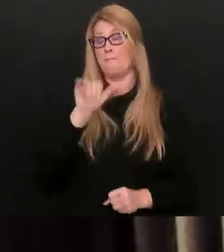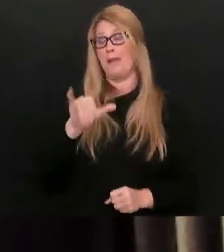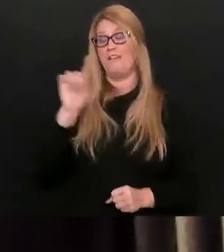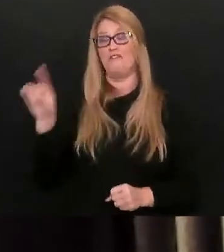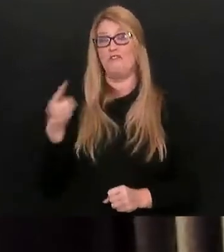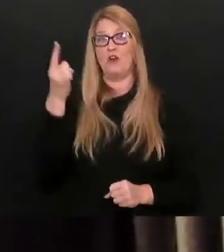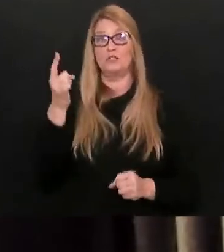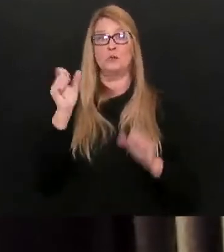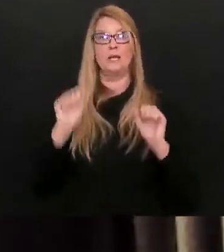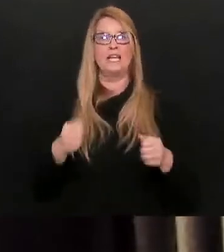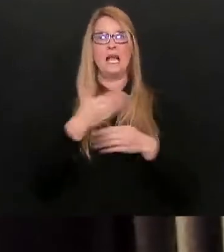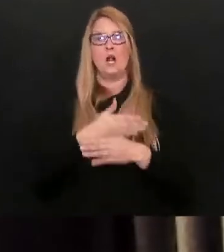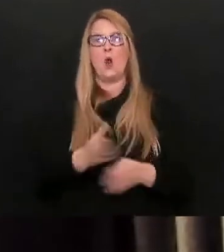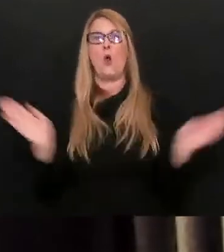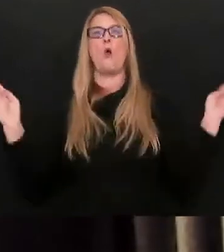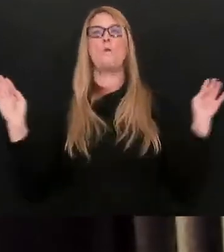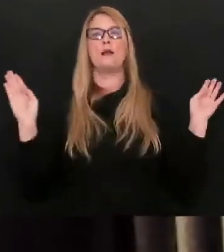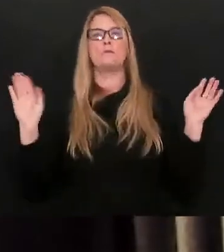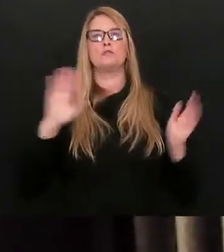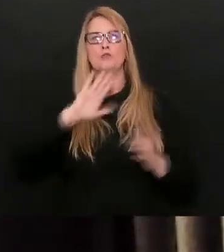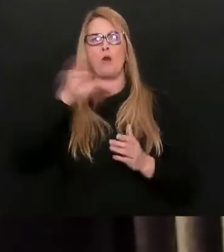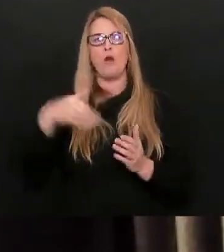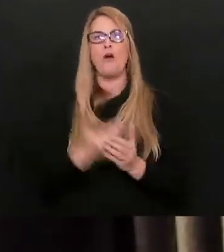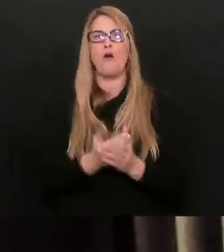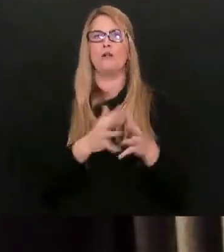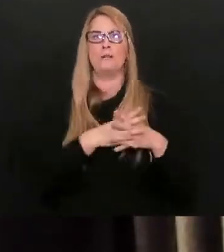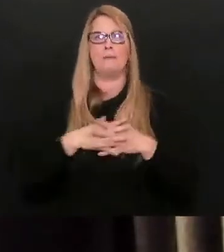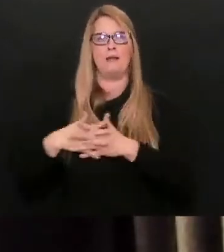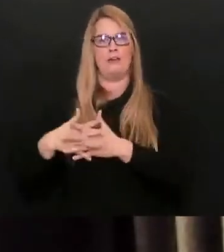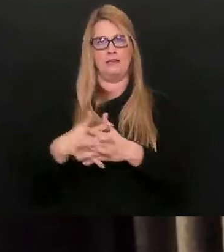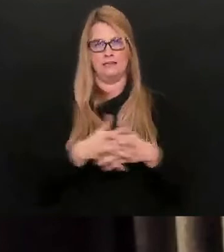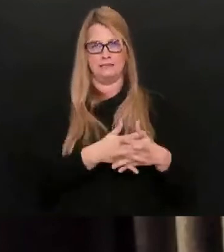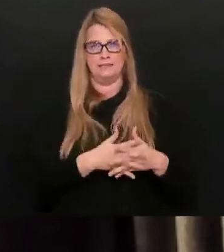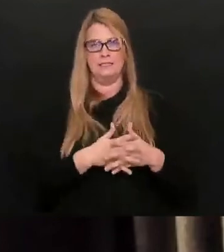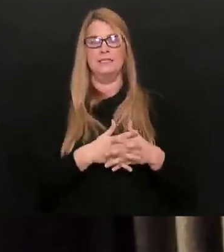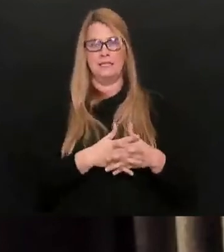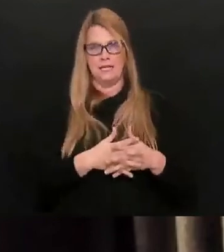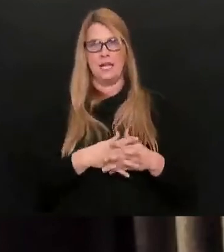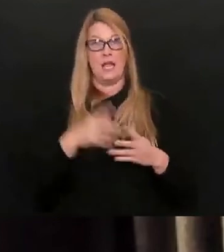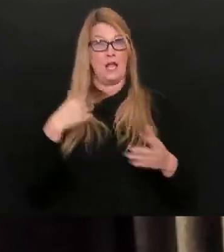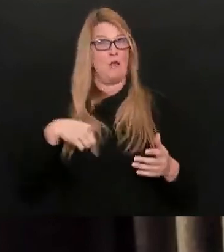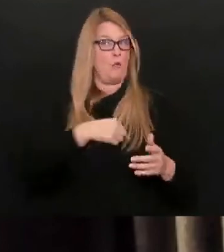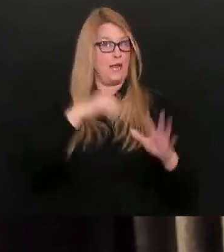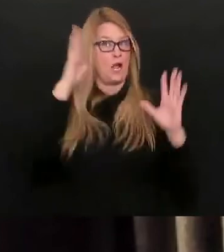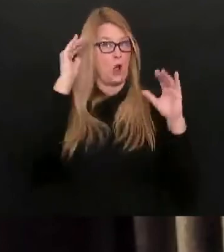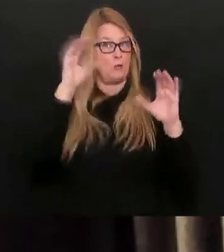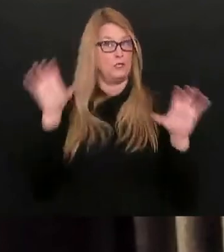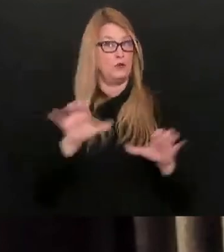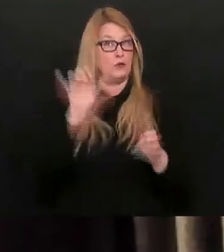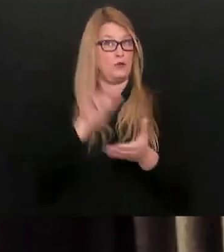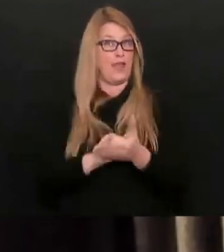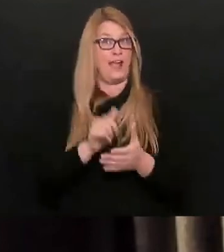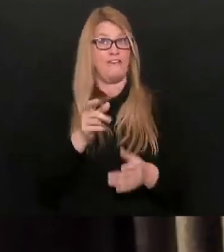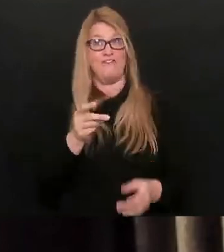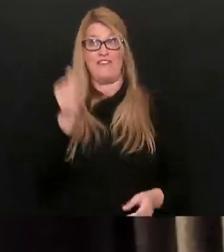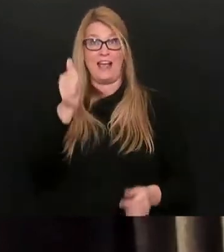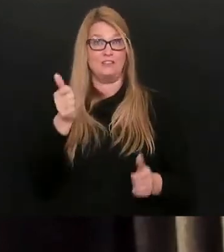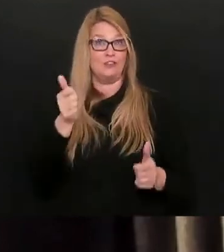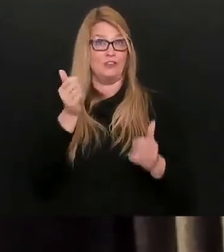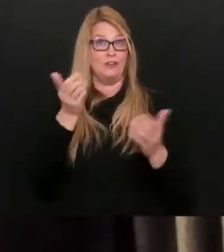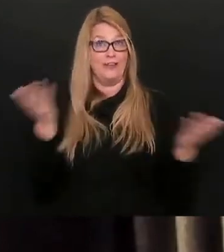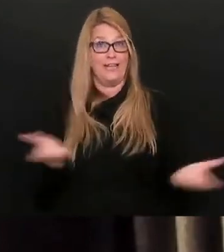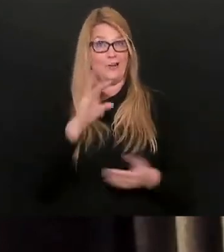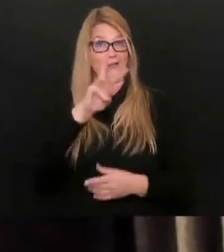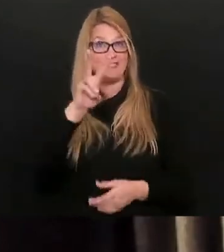to open up the vaccination to all Americans. And certainly we hope to be able to do that perhaps even faster in West Virginia,